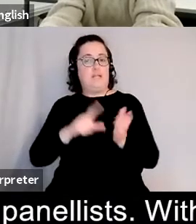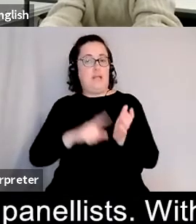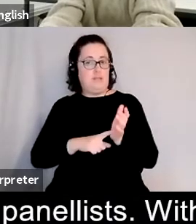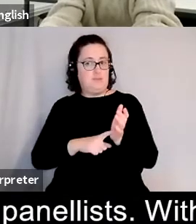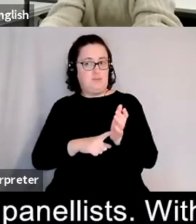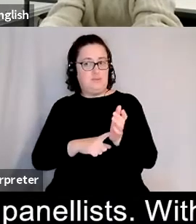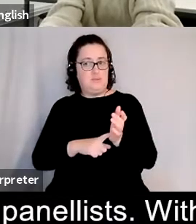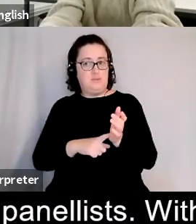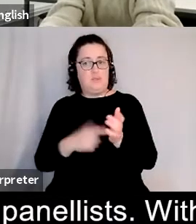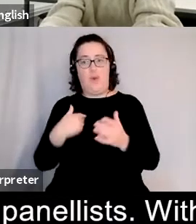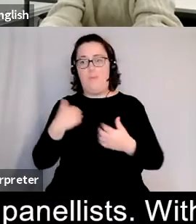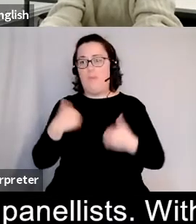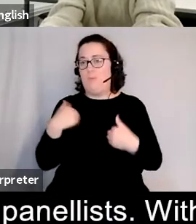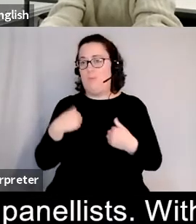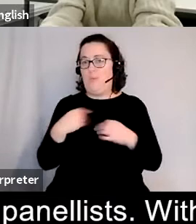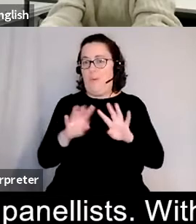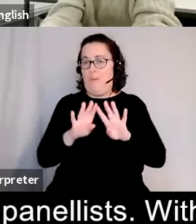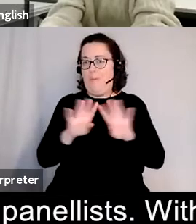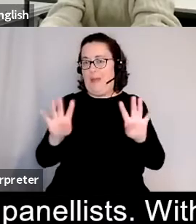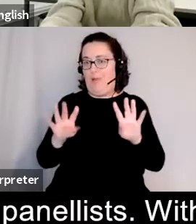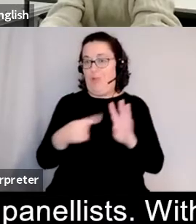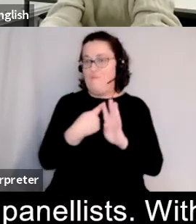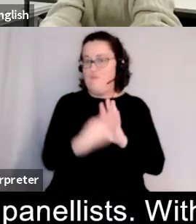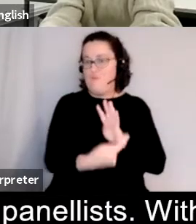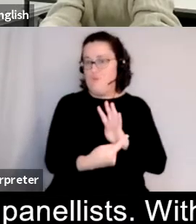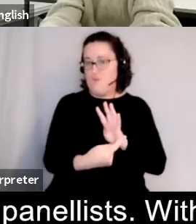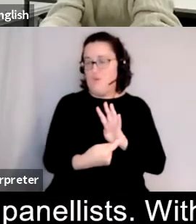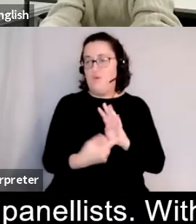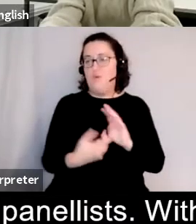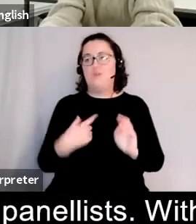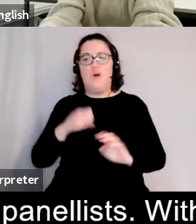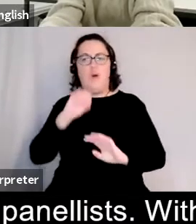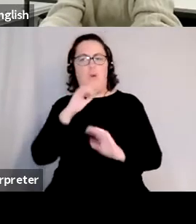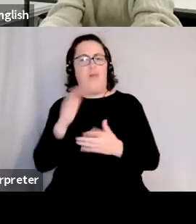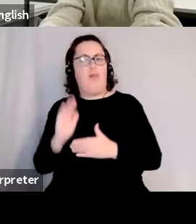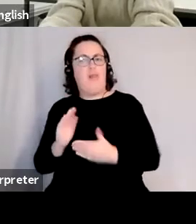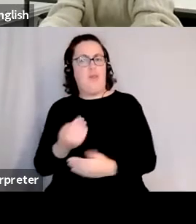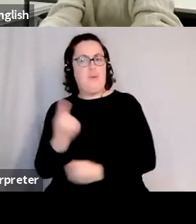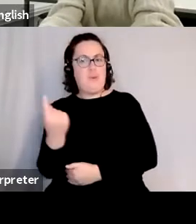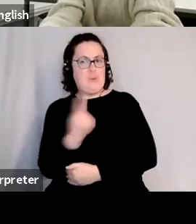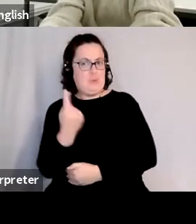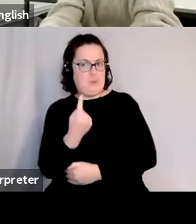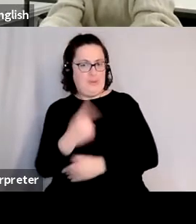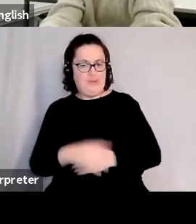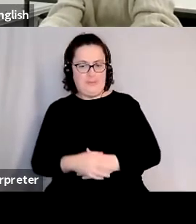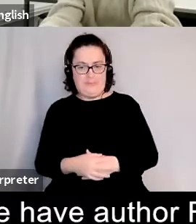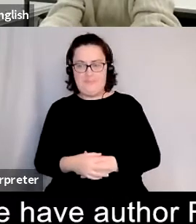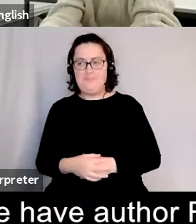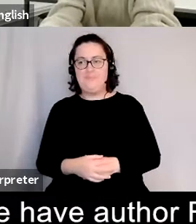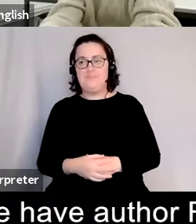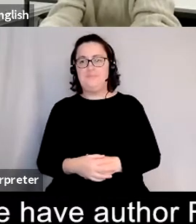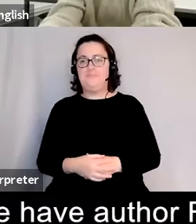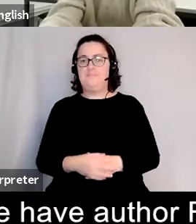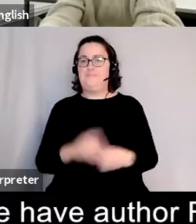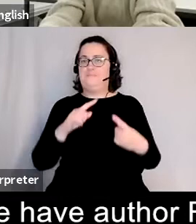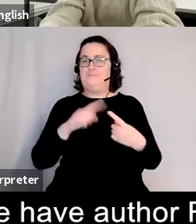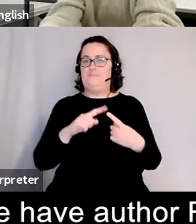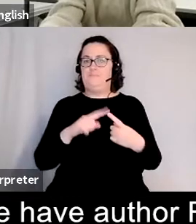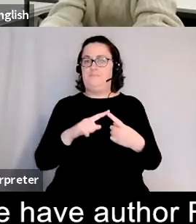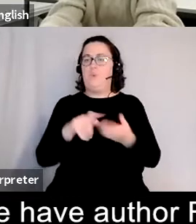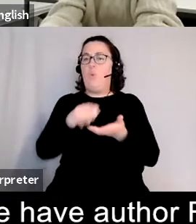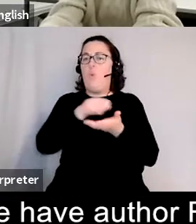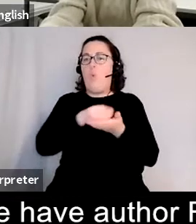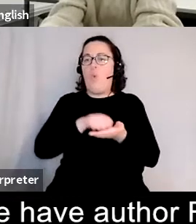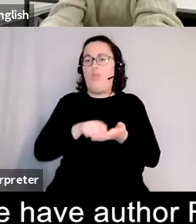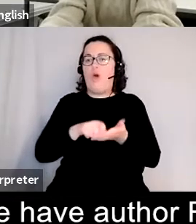panelists and without further ado let me introduce our lineup for this evening um first of all we have author